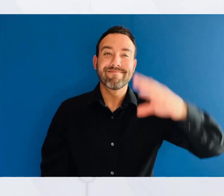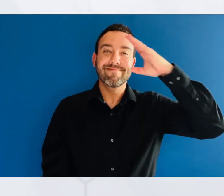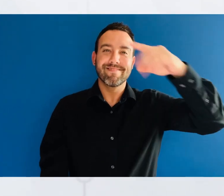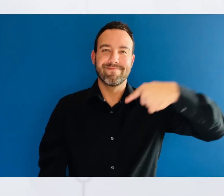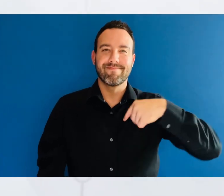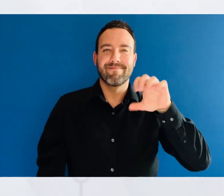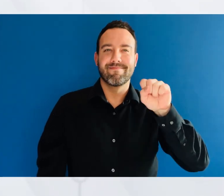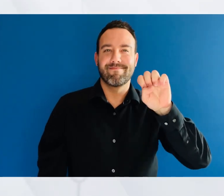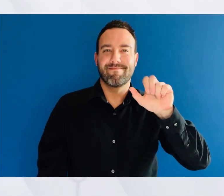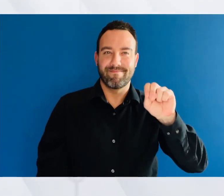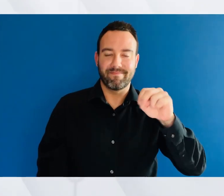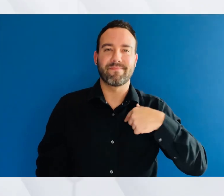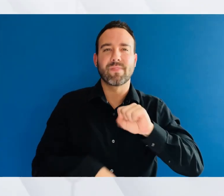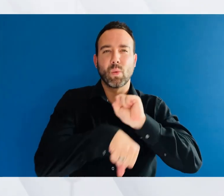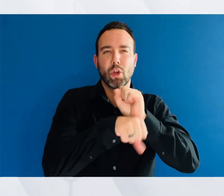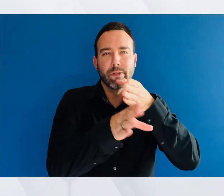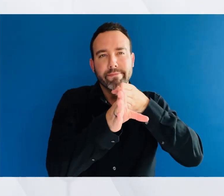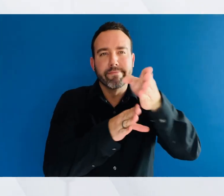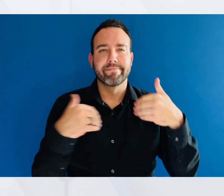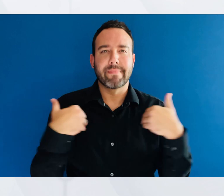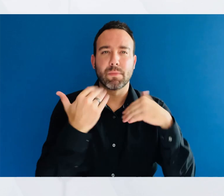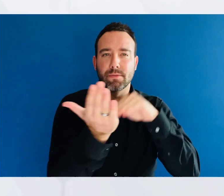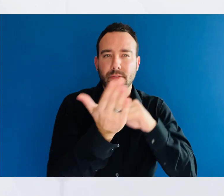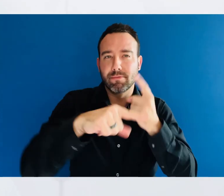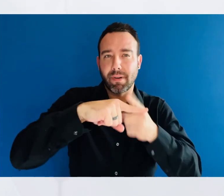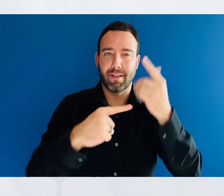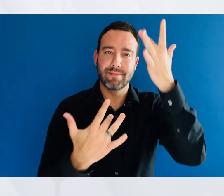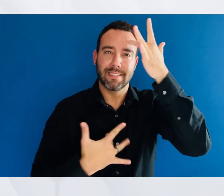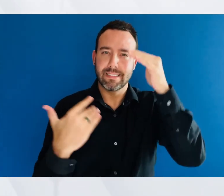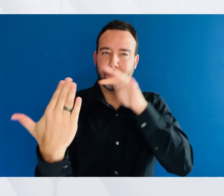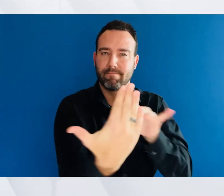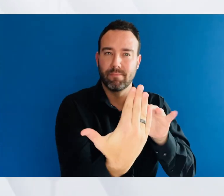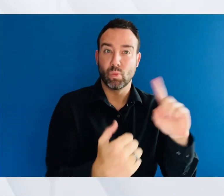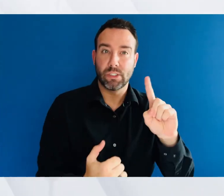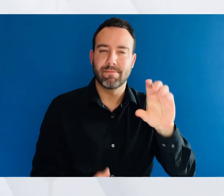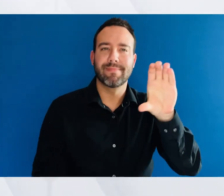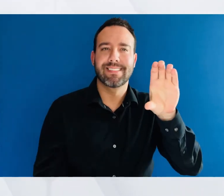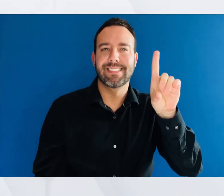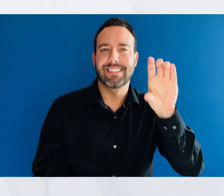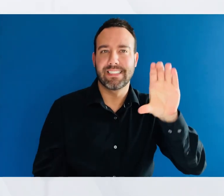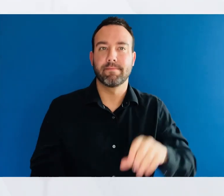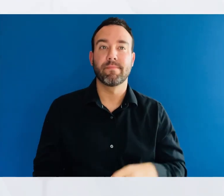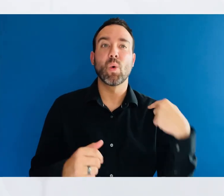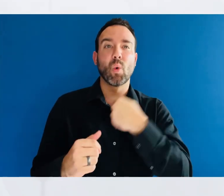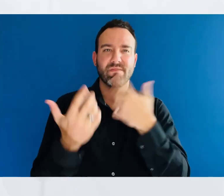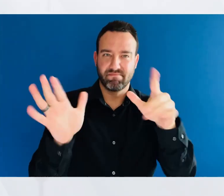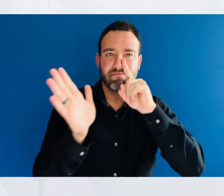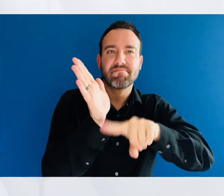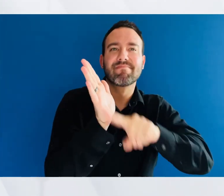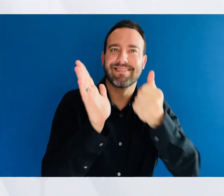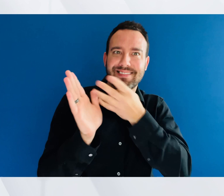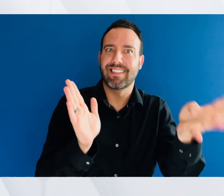Hi, I'm Sean Stapleton, a veterinarian and epidemiologist at CDC. We're investigating several